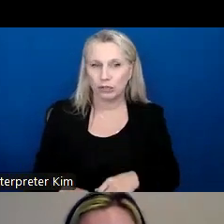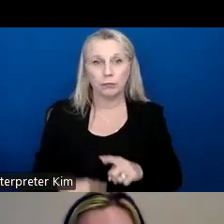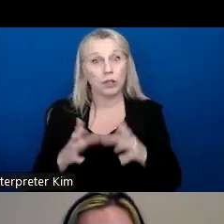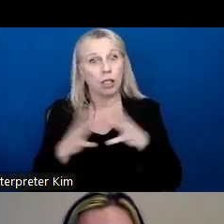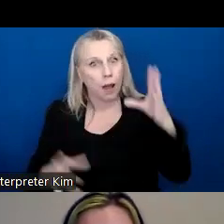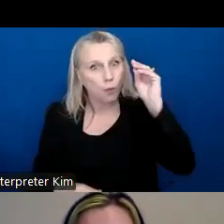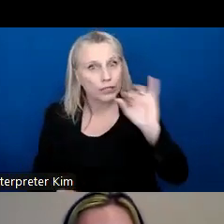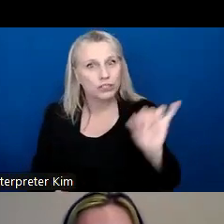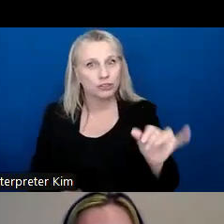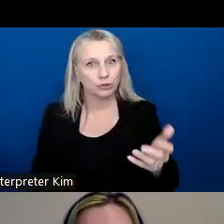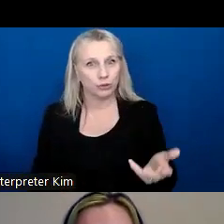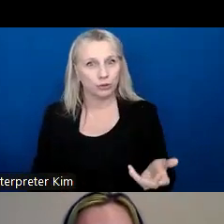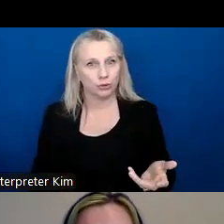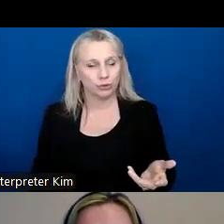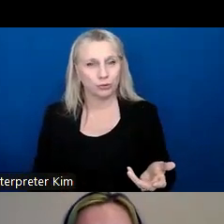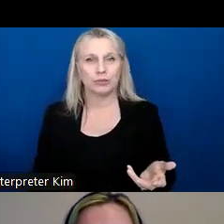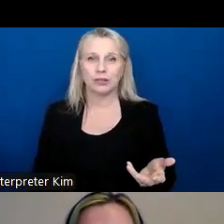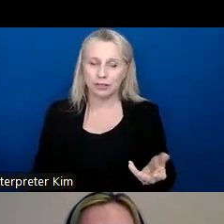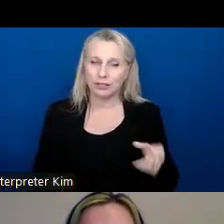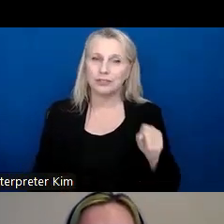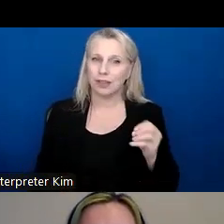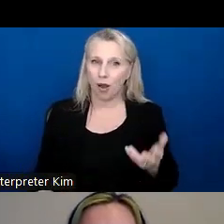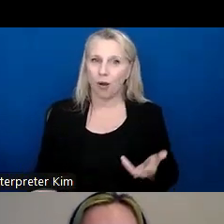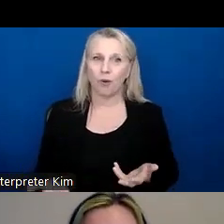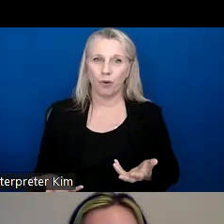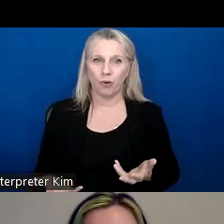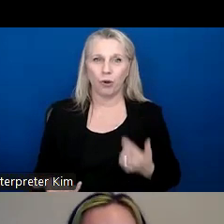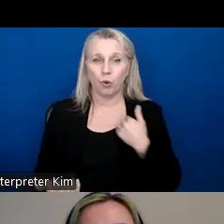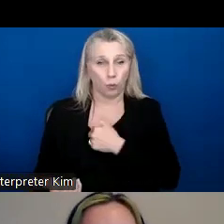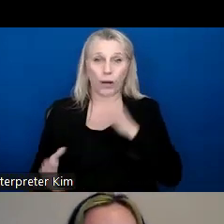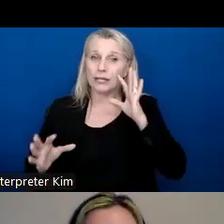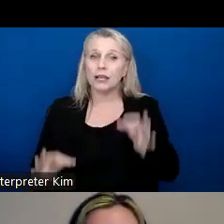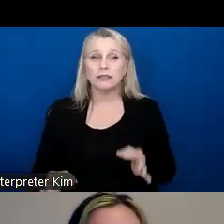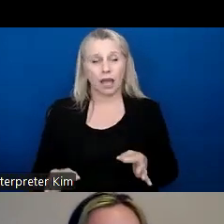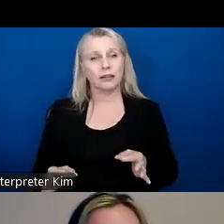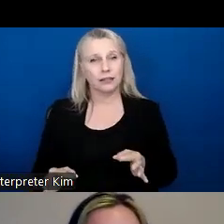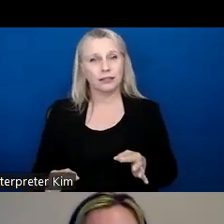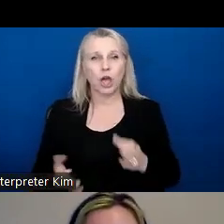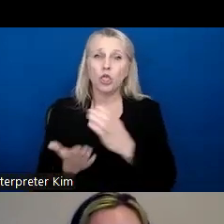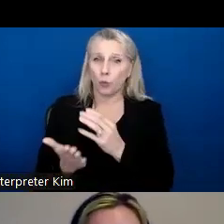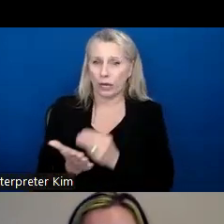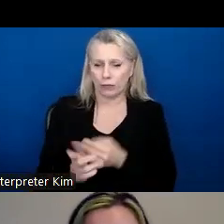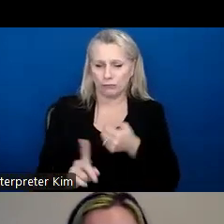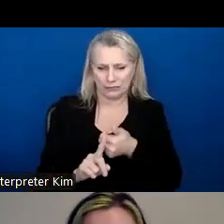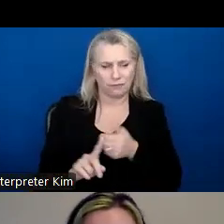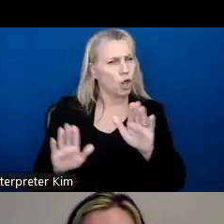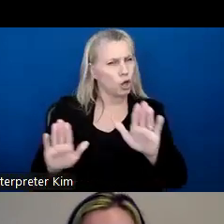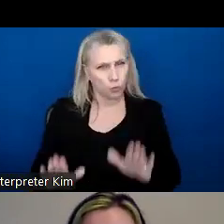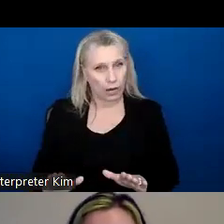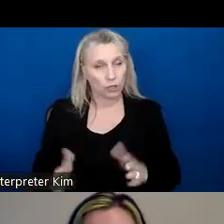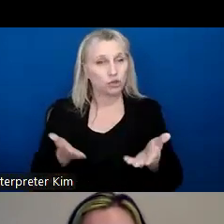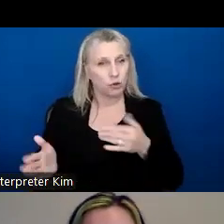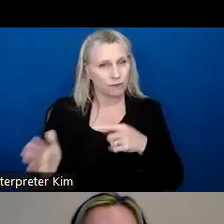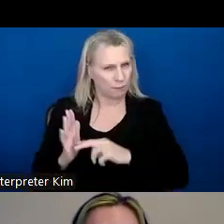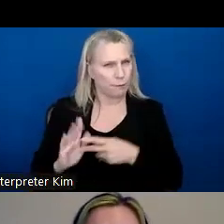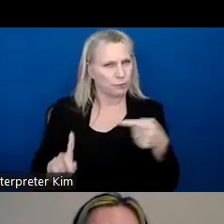boys too. And so we decided, you know, the curriculum is great and the curriculum serves its purpose most